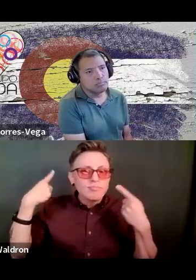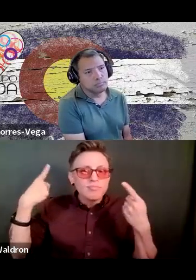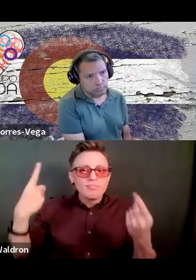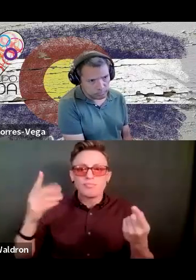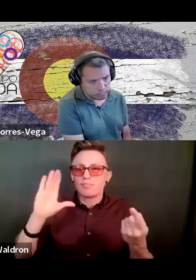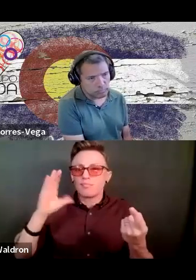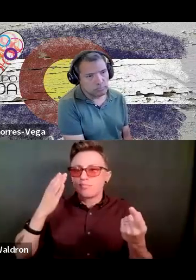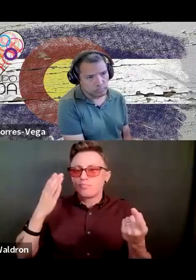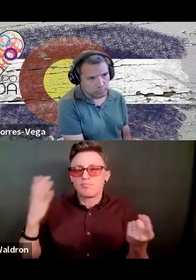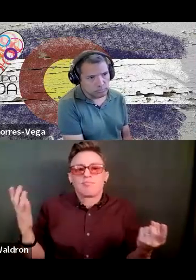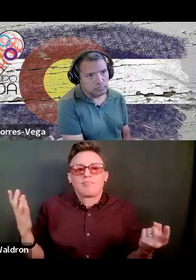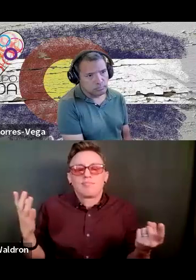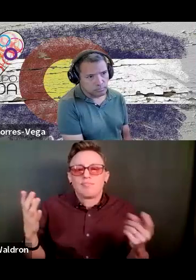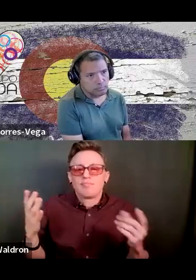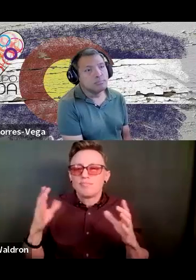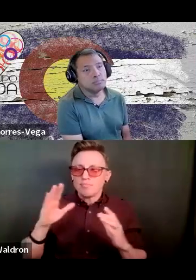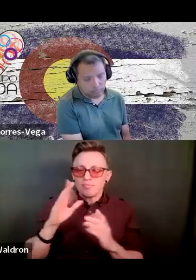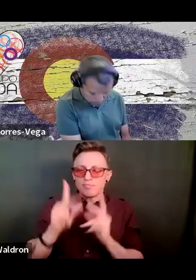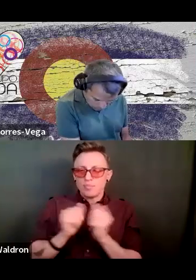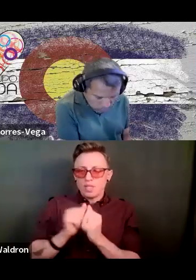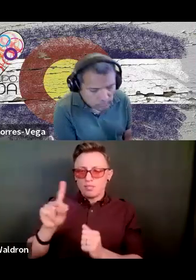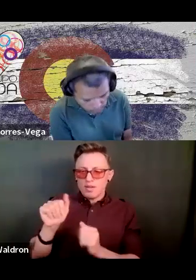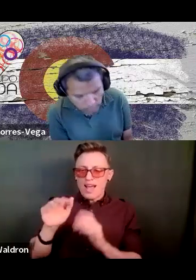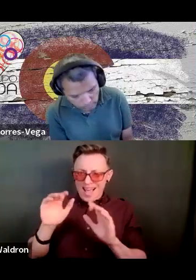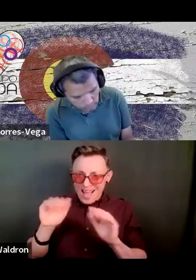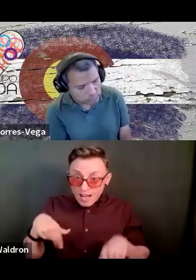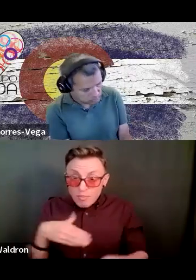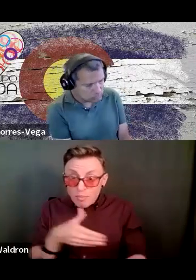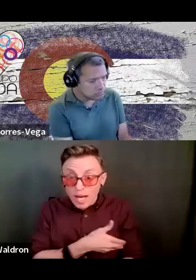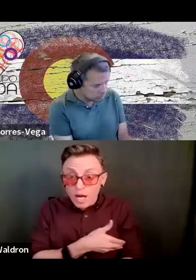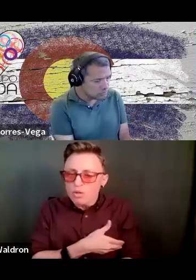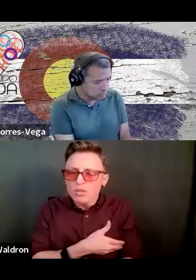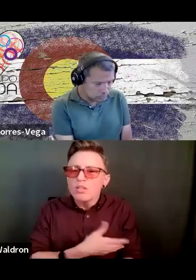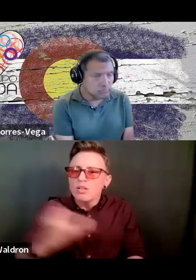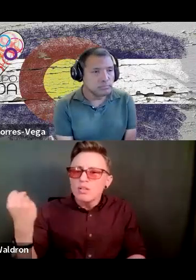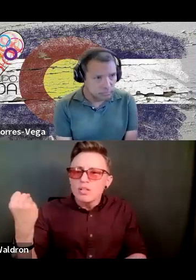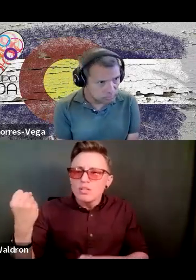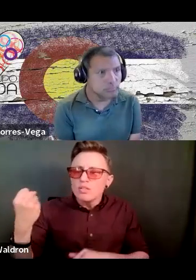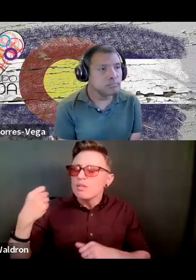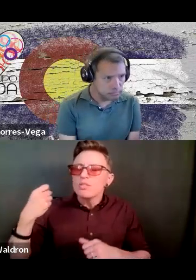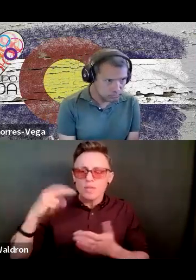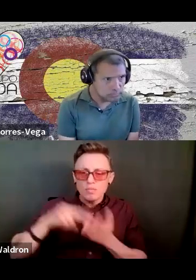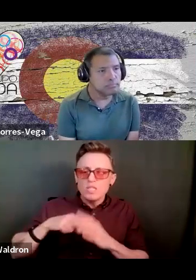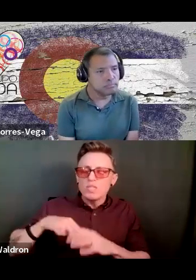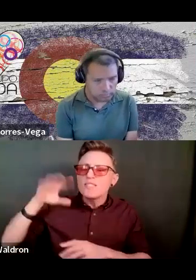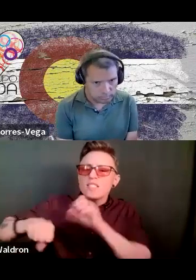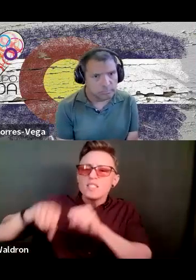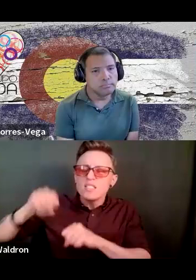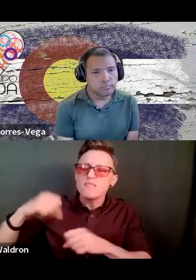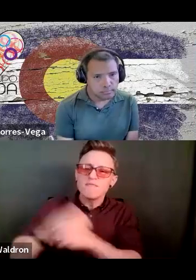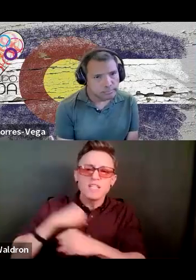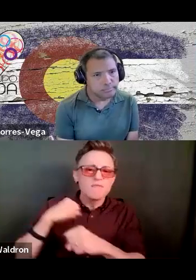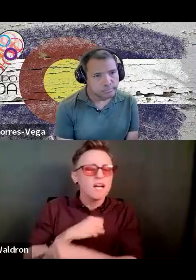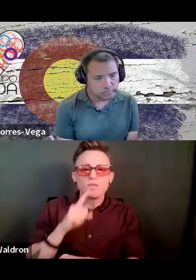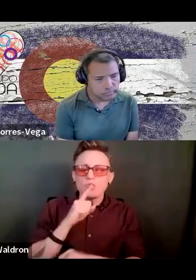have real power, right? And we always have to fight for it. We always have to claw for it. have to protest. have to get out of our